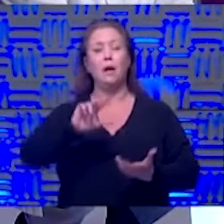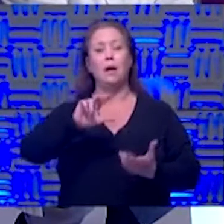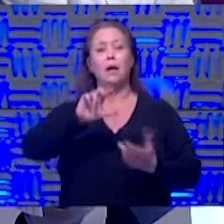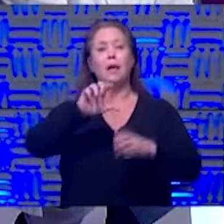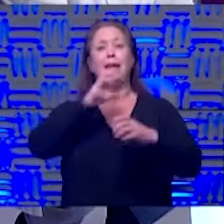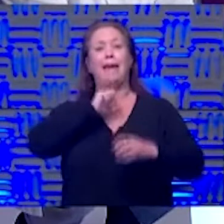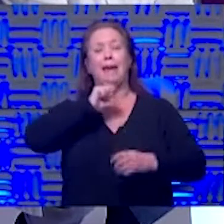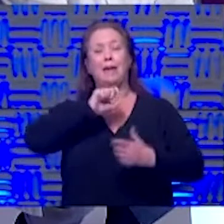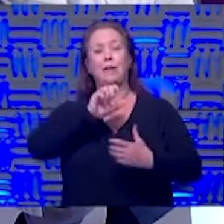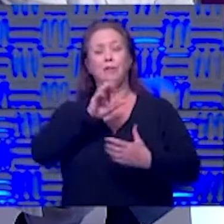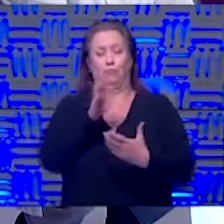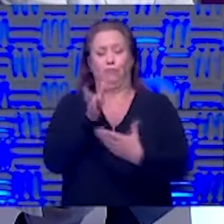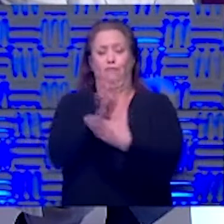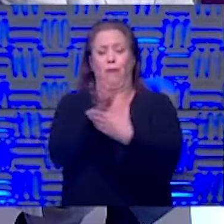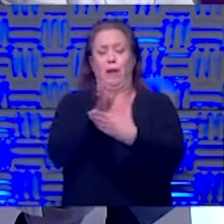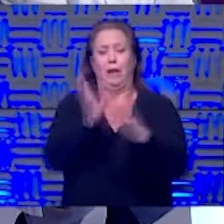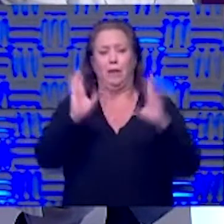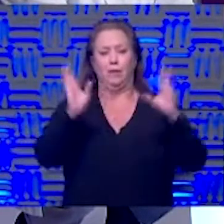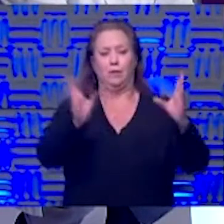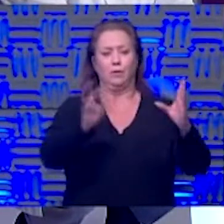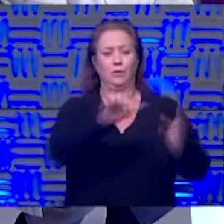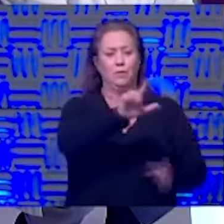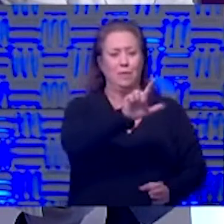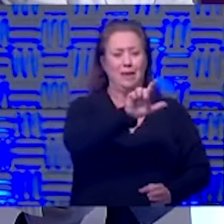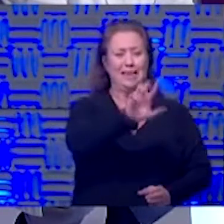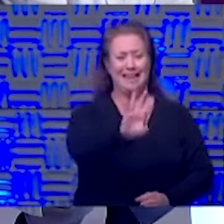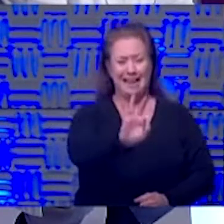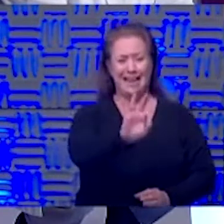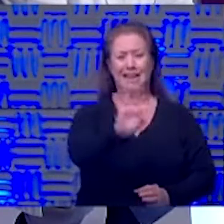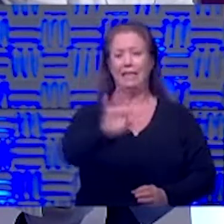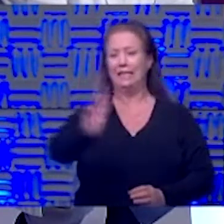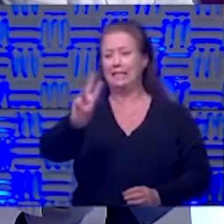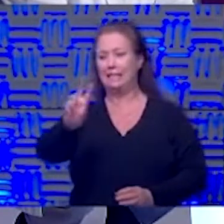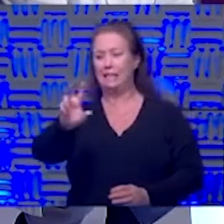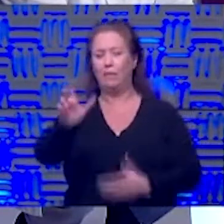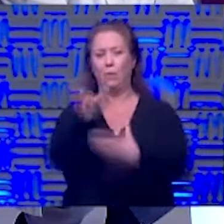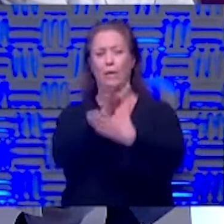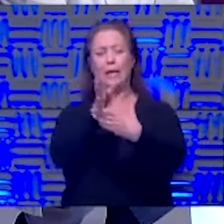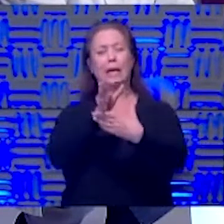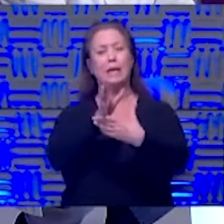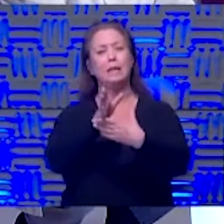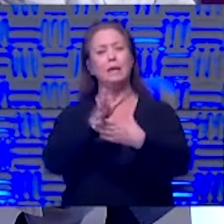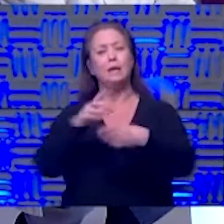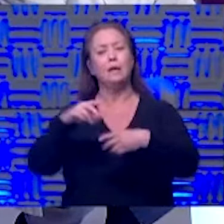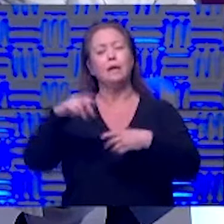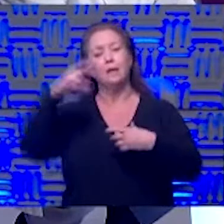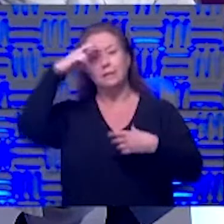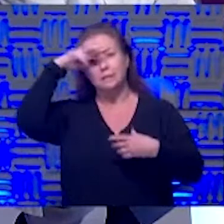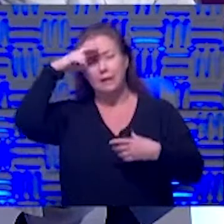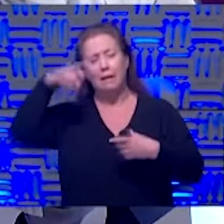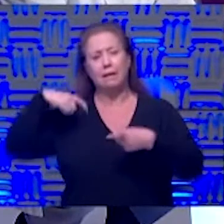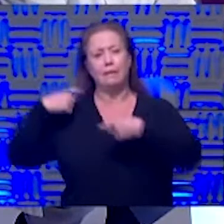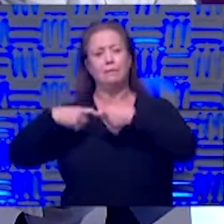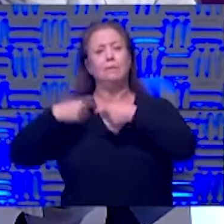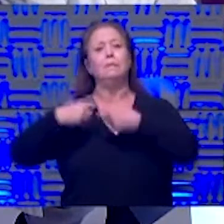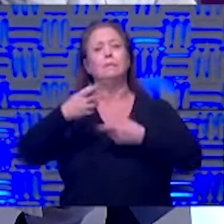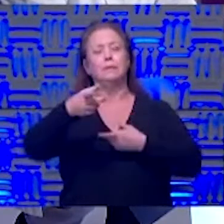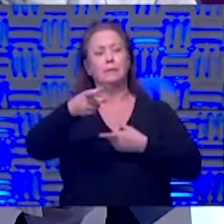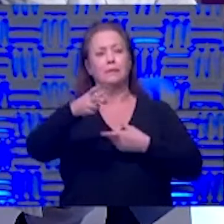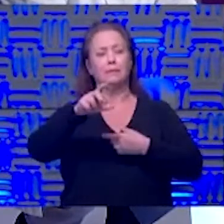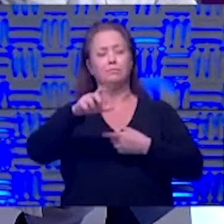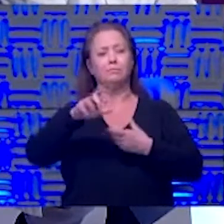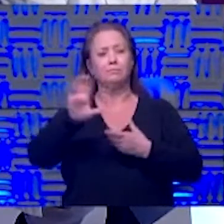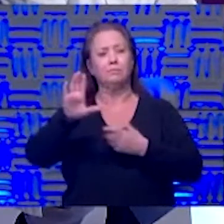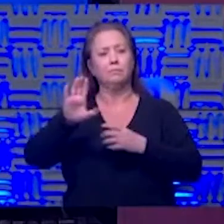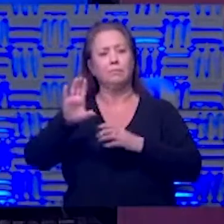and with 29 63 lots of people of latino descent and a lot of those folks have been first-line workers unable to stay